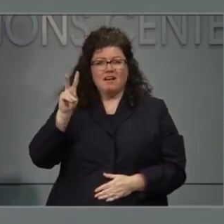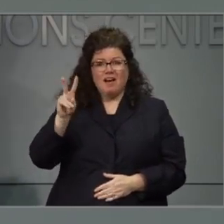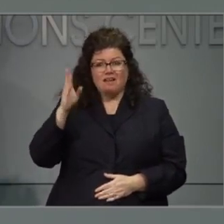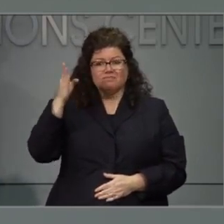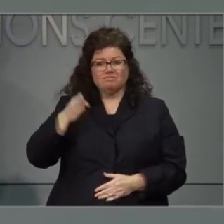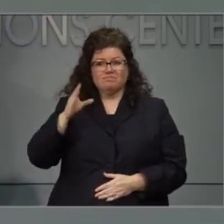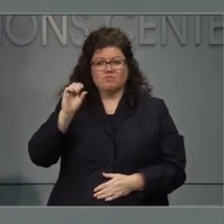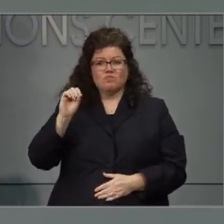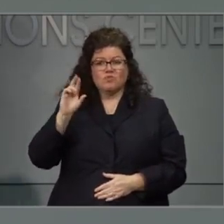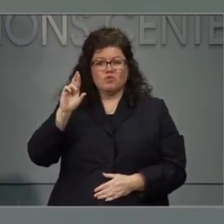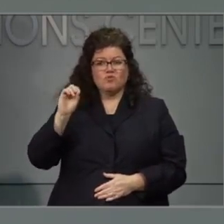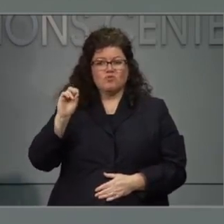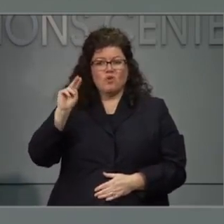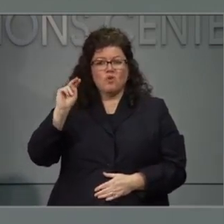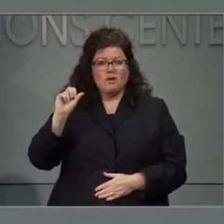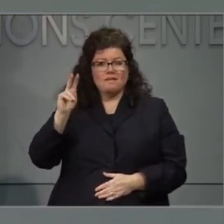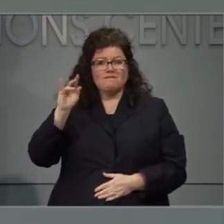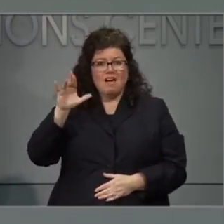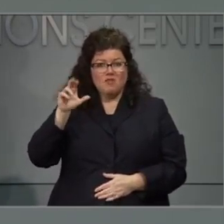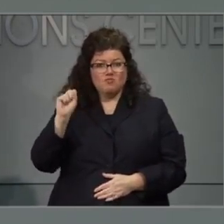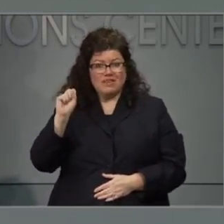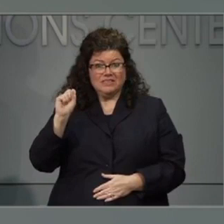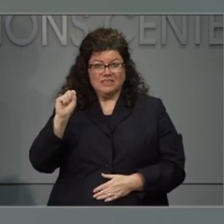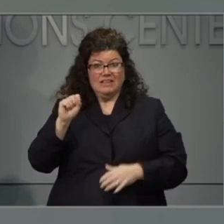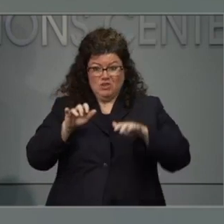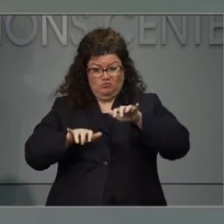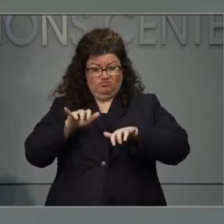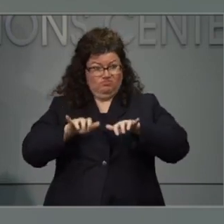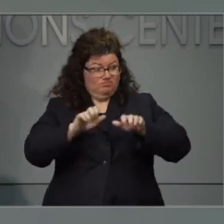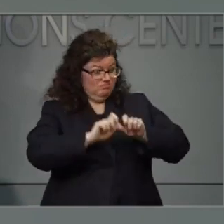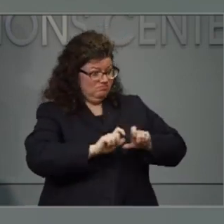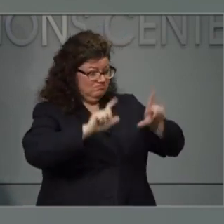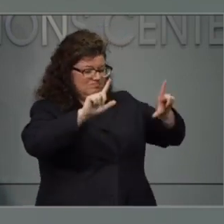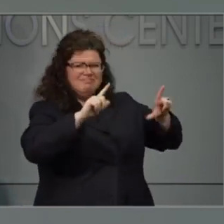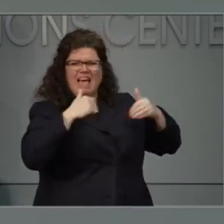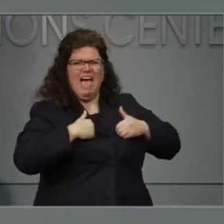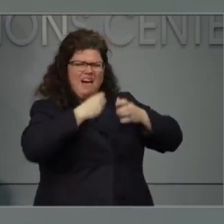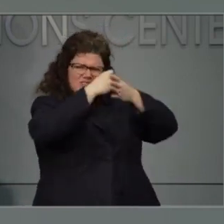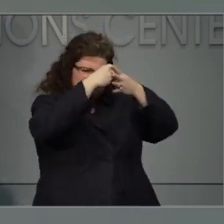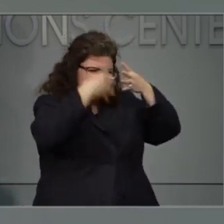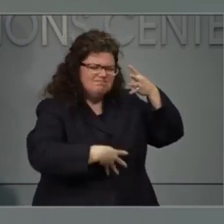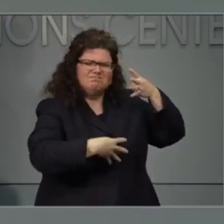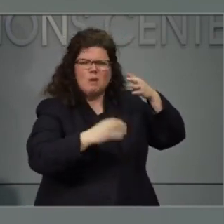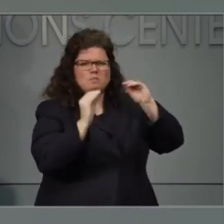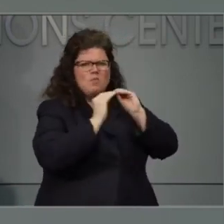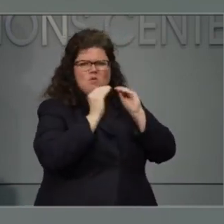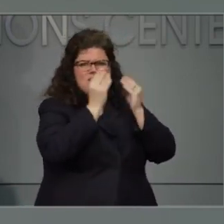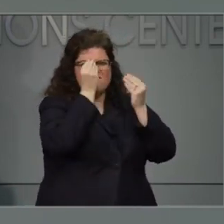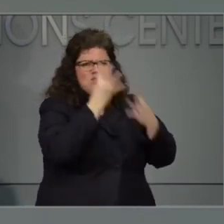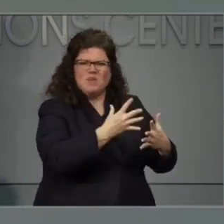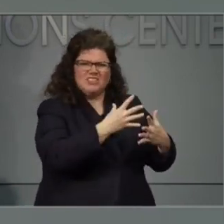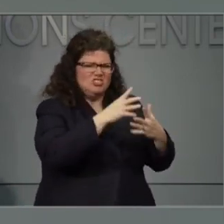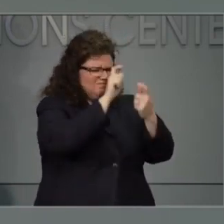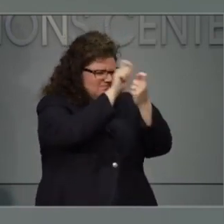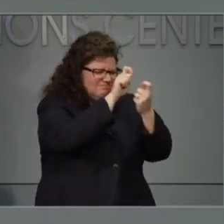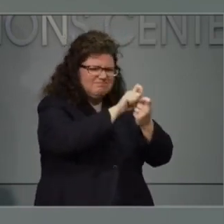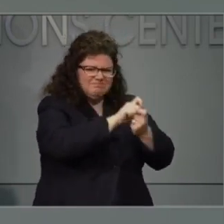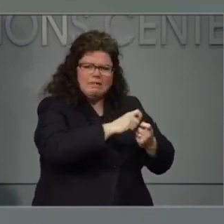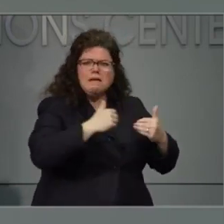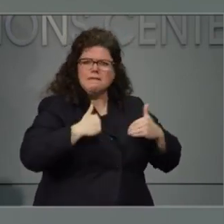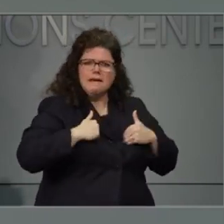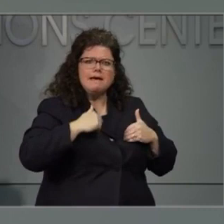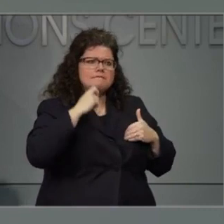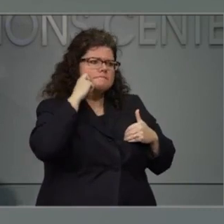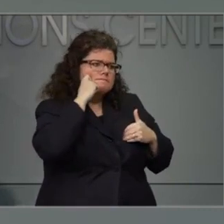have race and ethnicity data that is posted there. We're trying to get even more data as we go forward here, but there is race and ethnicity